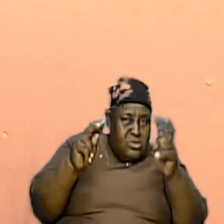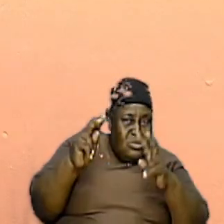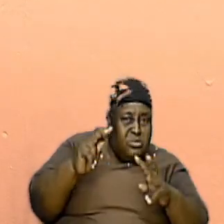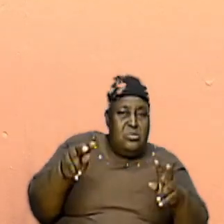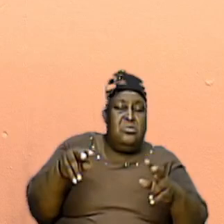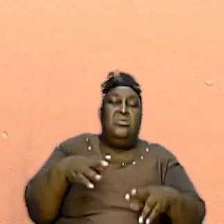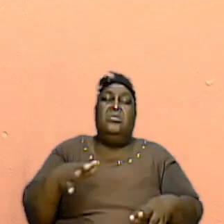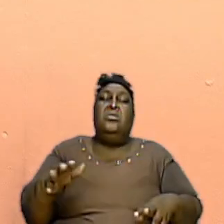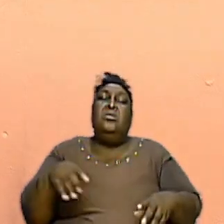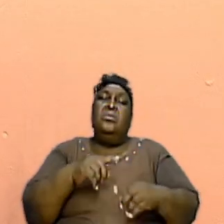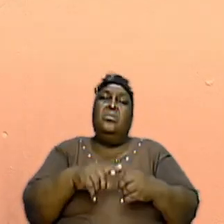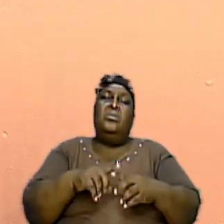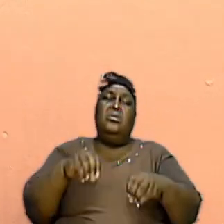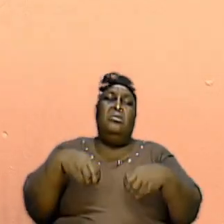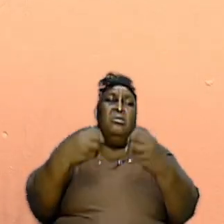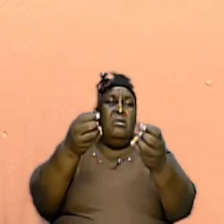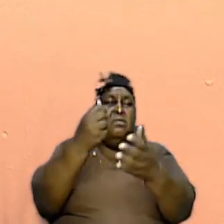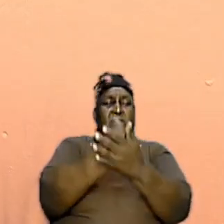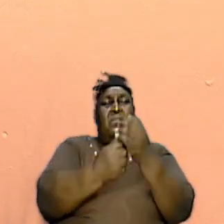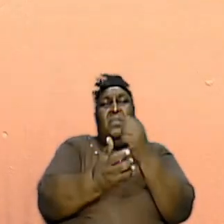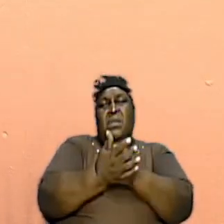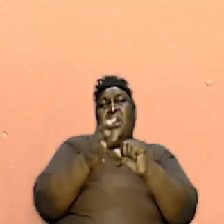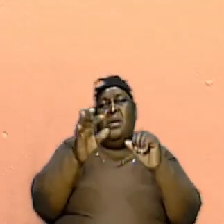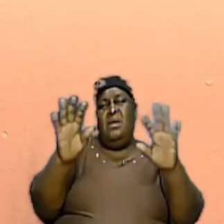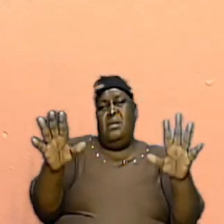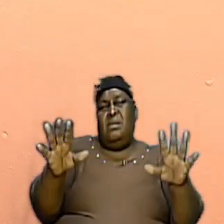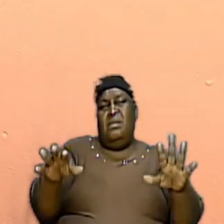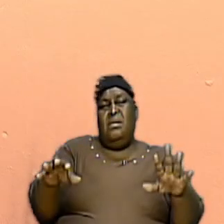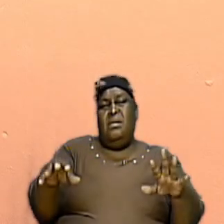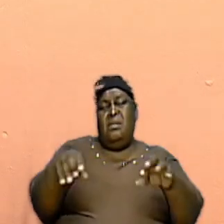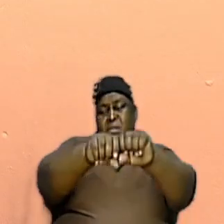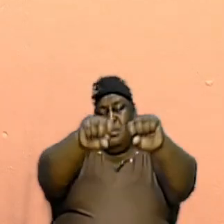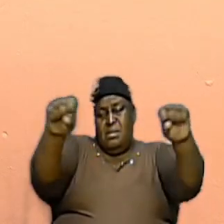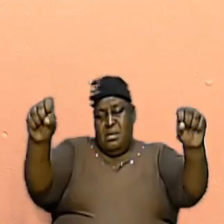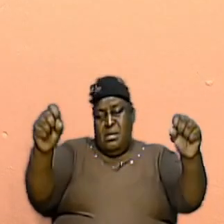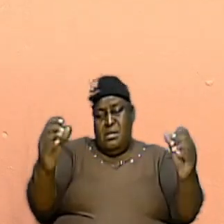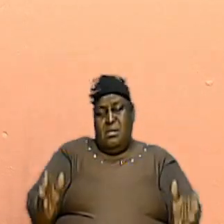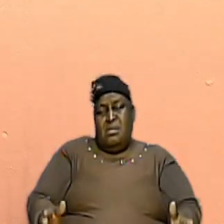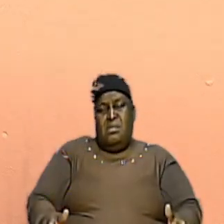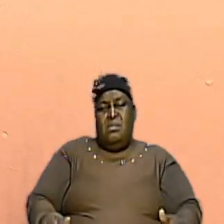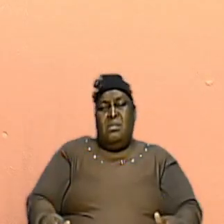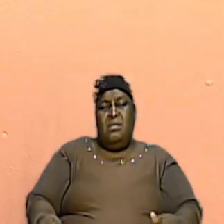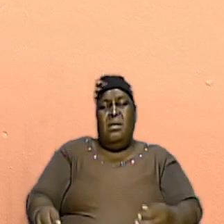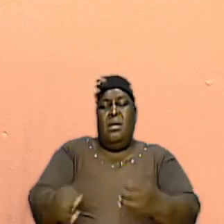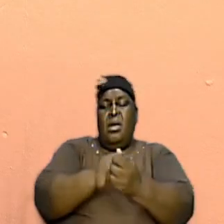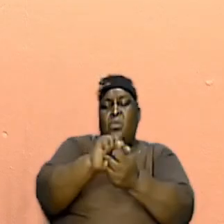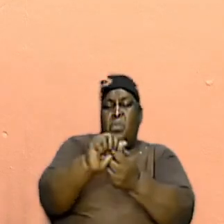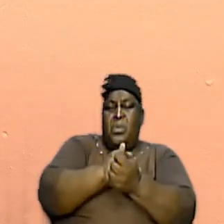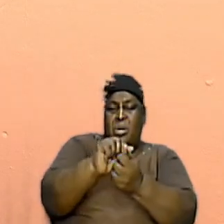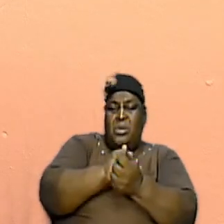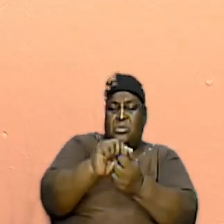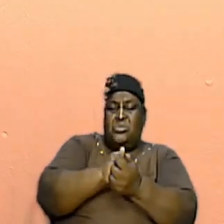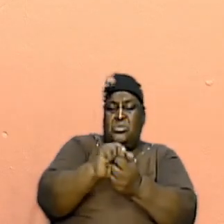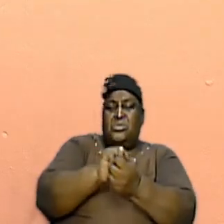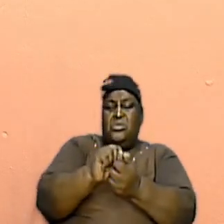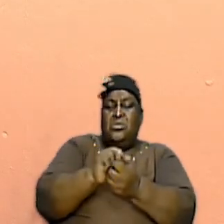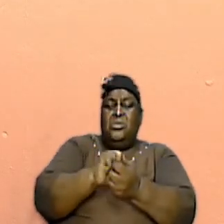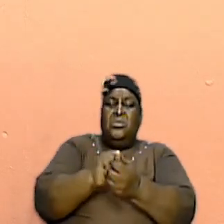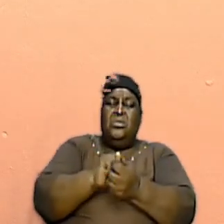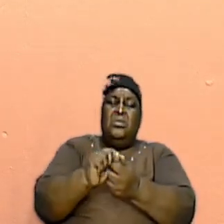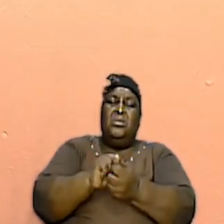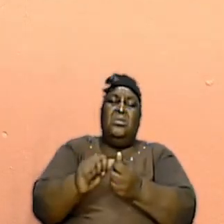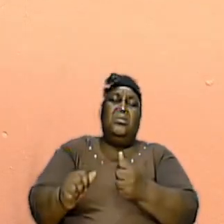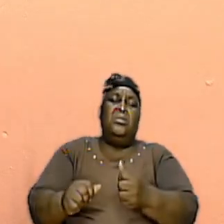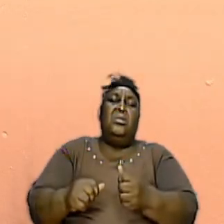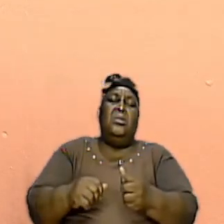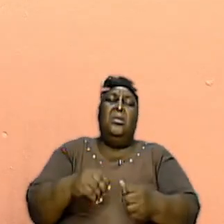the sacrifice on the brazen altar, when they had to go and wash at the brazen laver, when